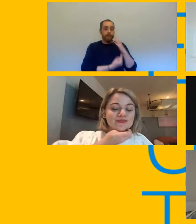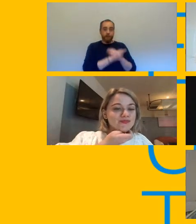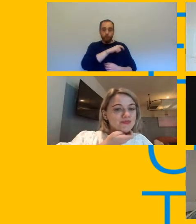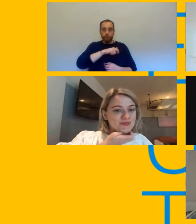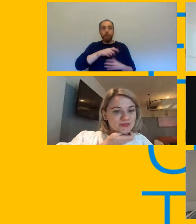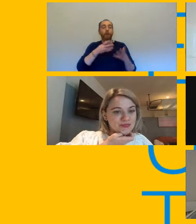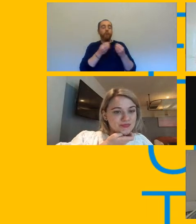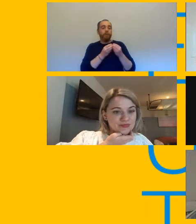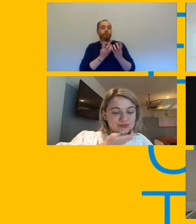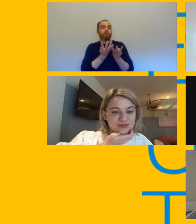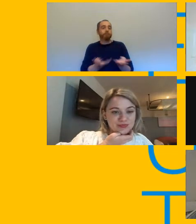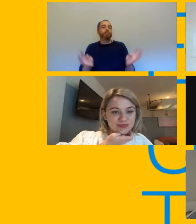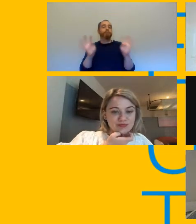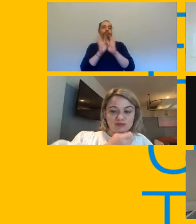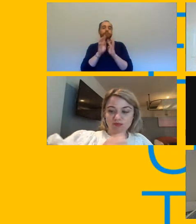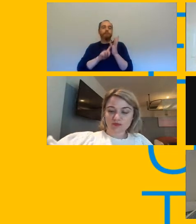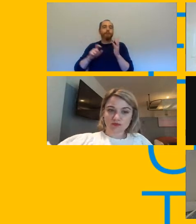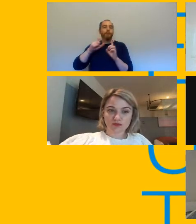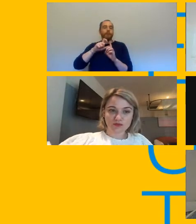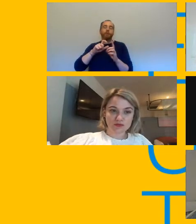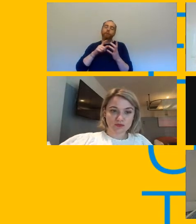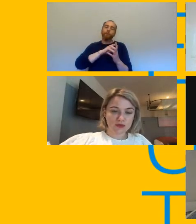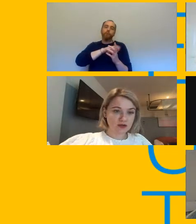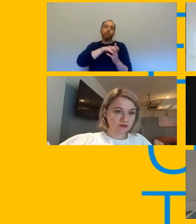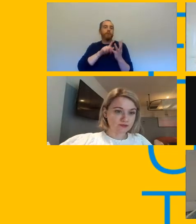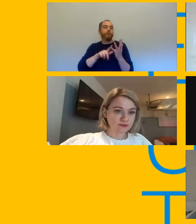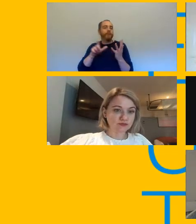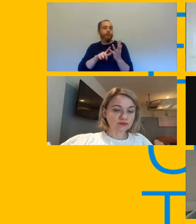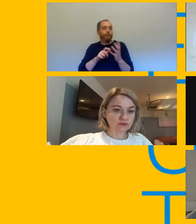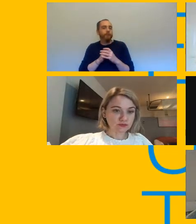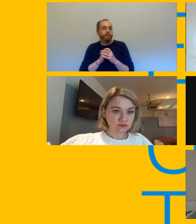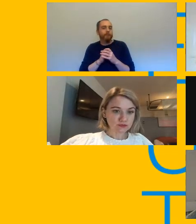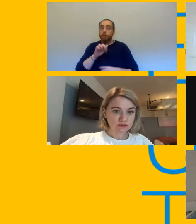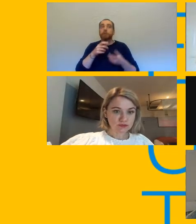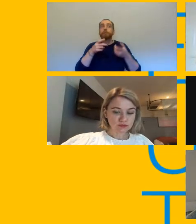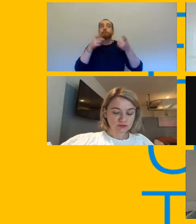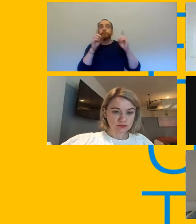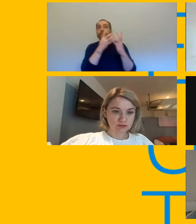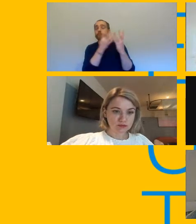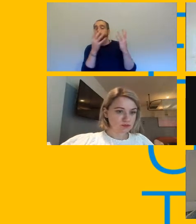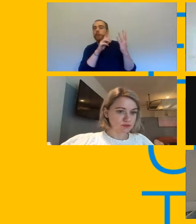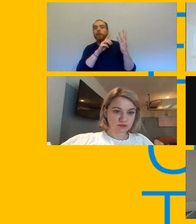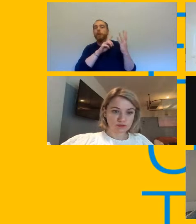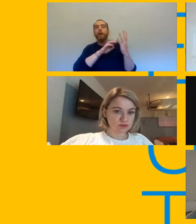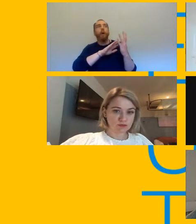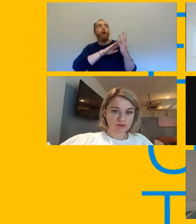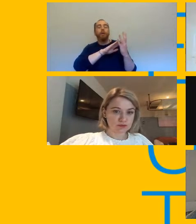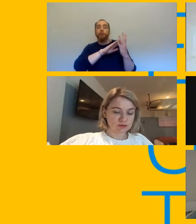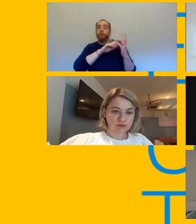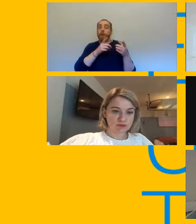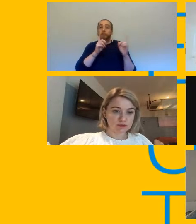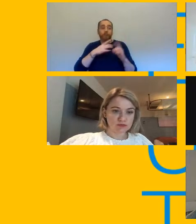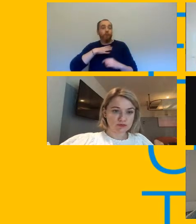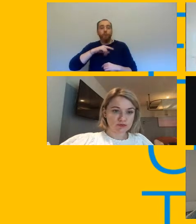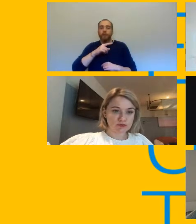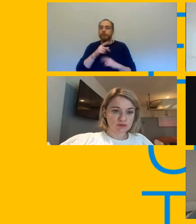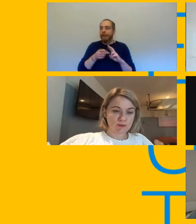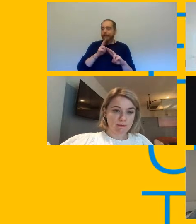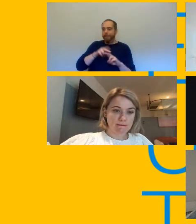so say all of us it's definitely not in the employer's interest for anyone showing symptoms to be coming into the workplace so you would hope that